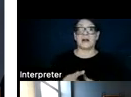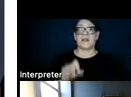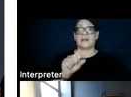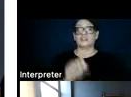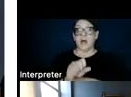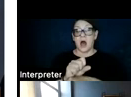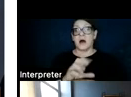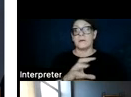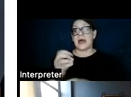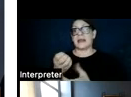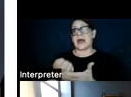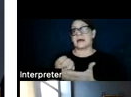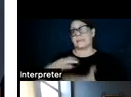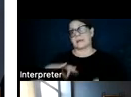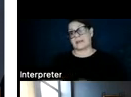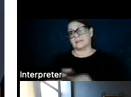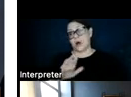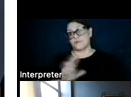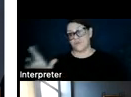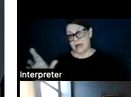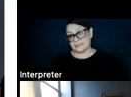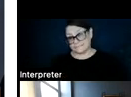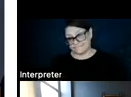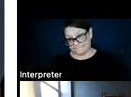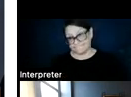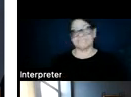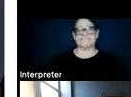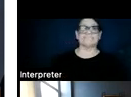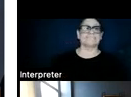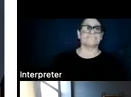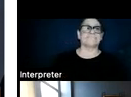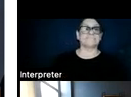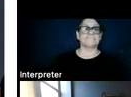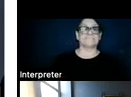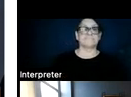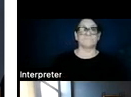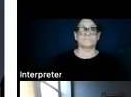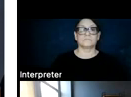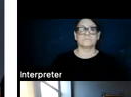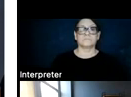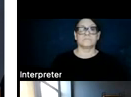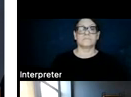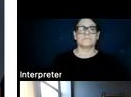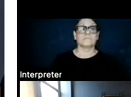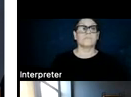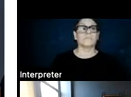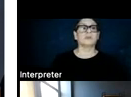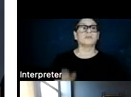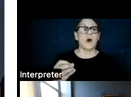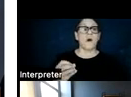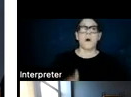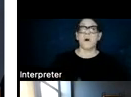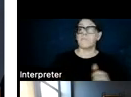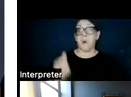and economic benefits being highlighted by the project developer on the right. So there is most